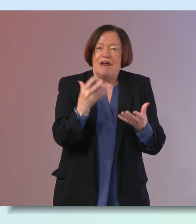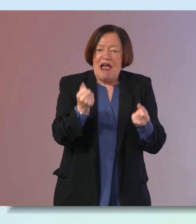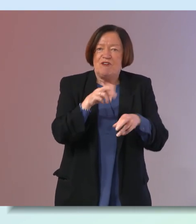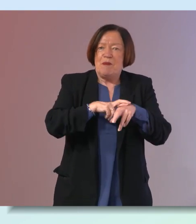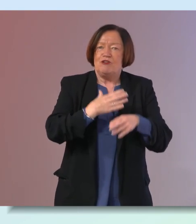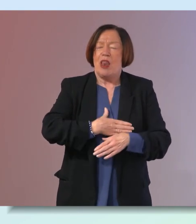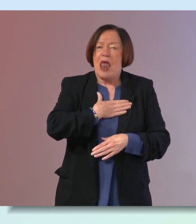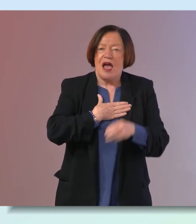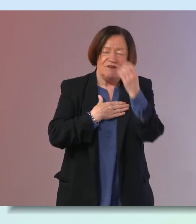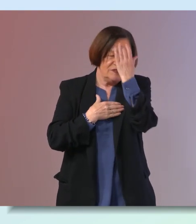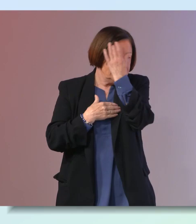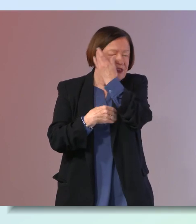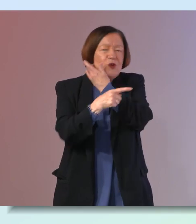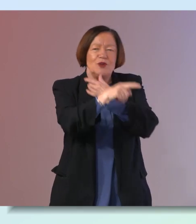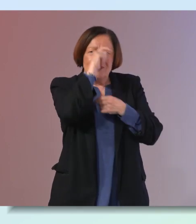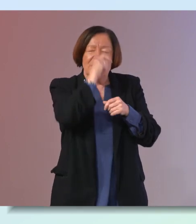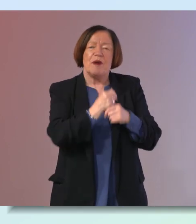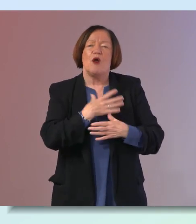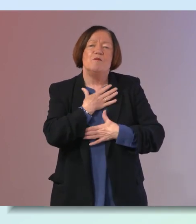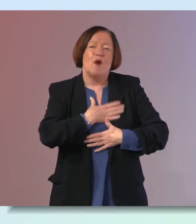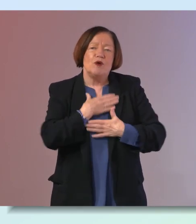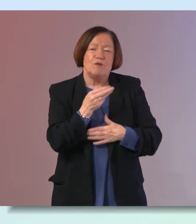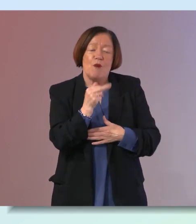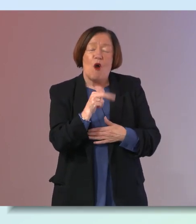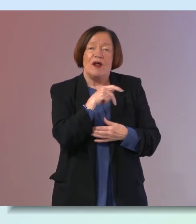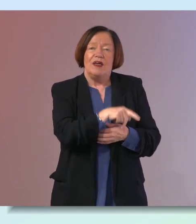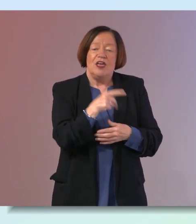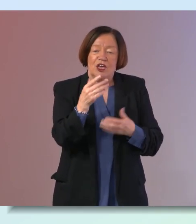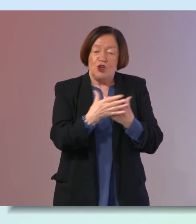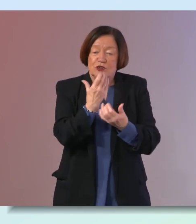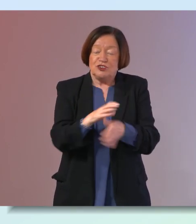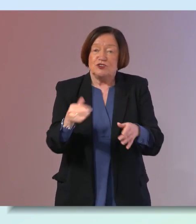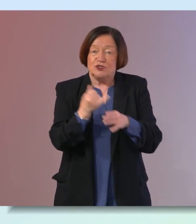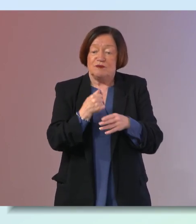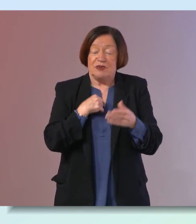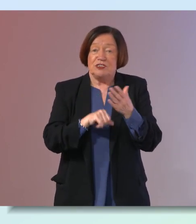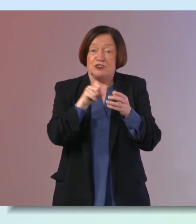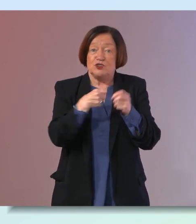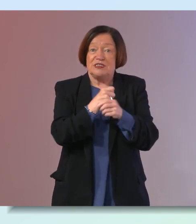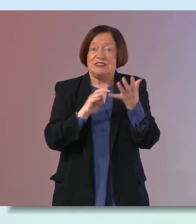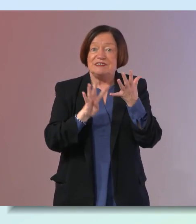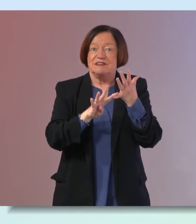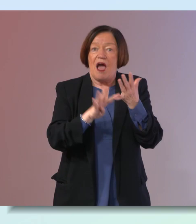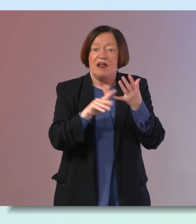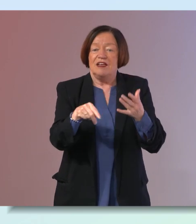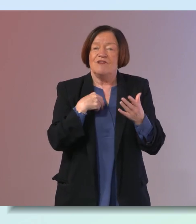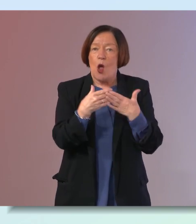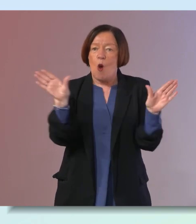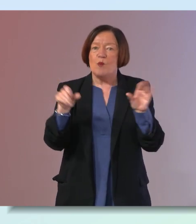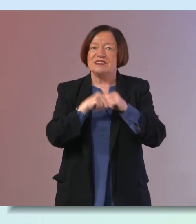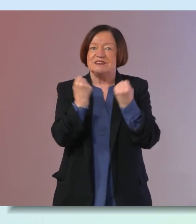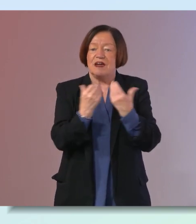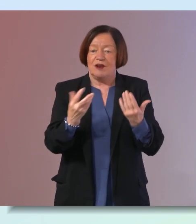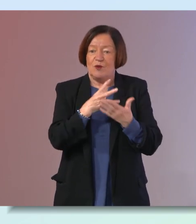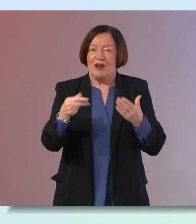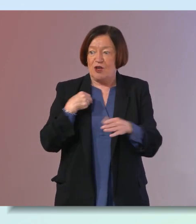life when you think about emotions you know young children at school these days my son is nine and you know it's a very open society now compared to when